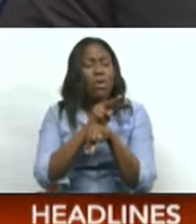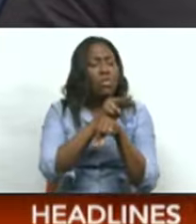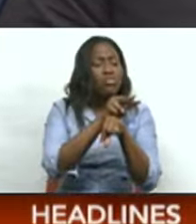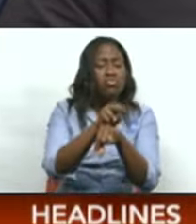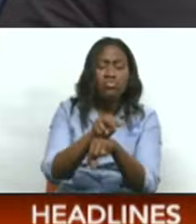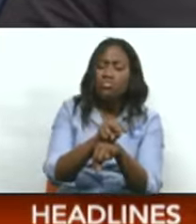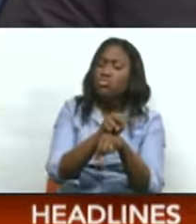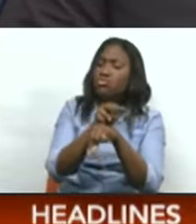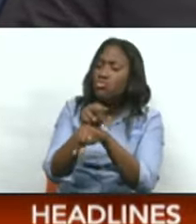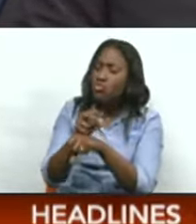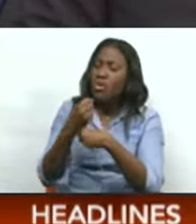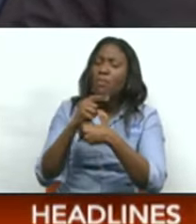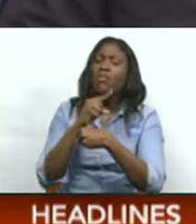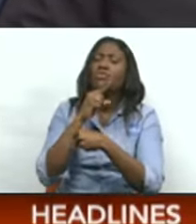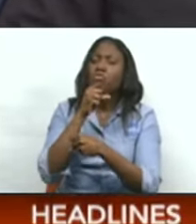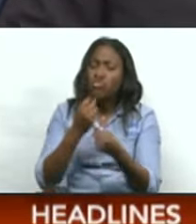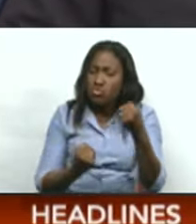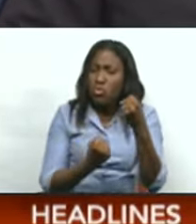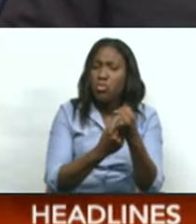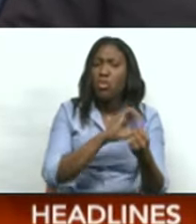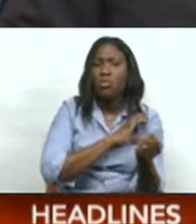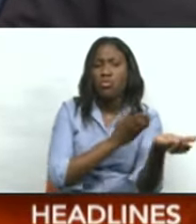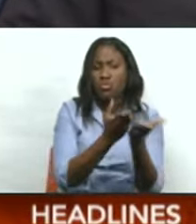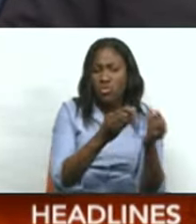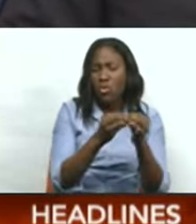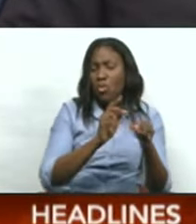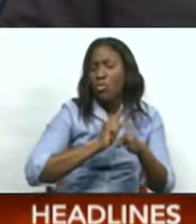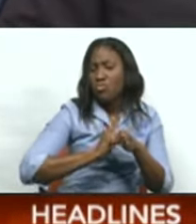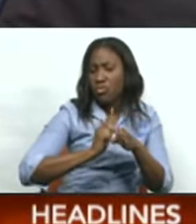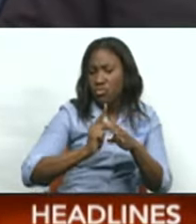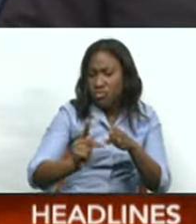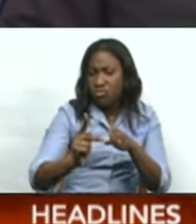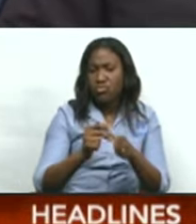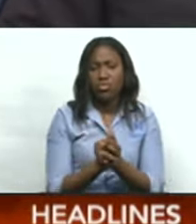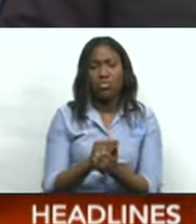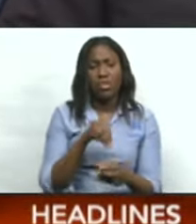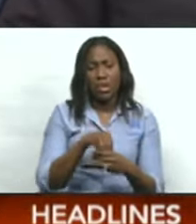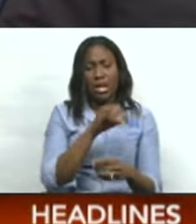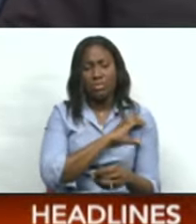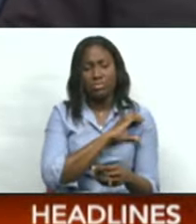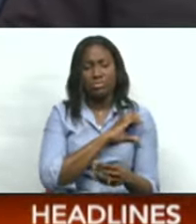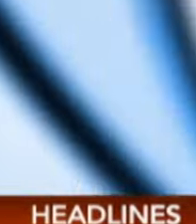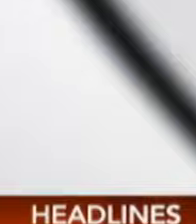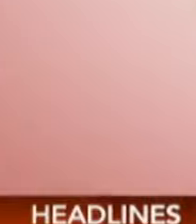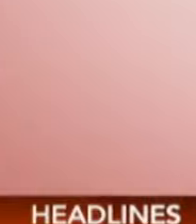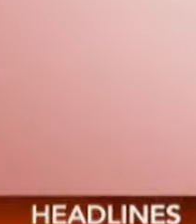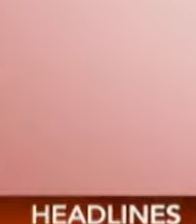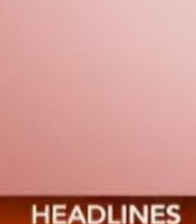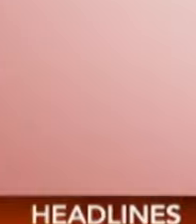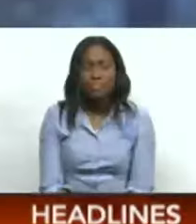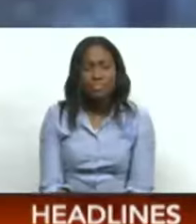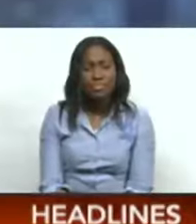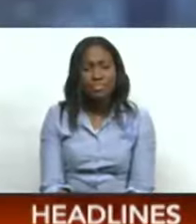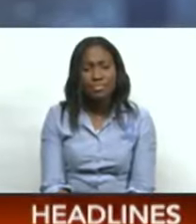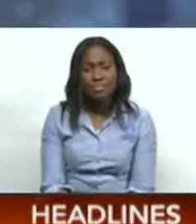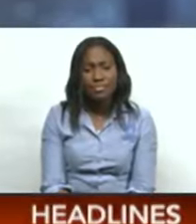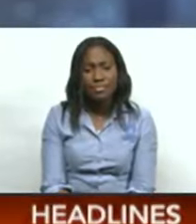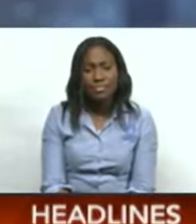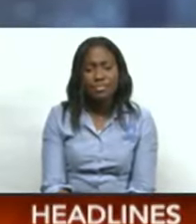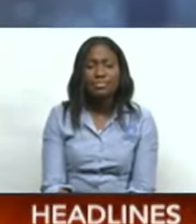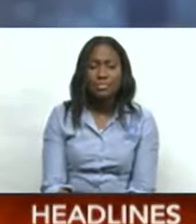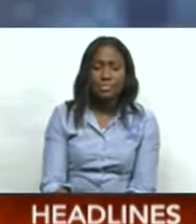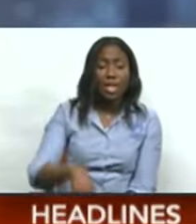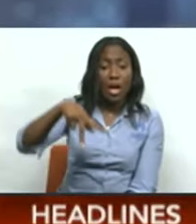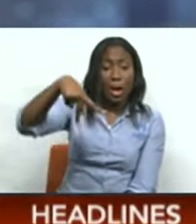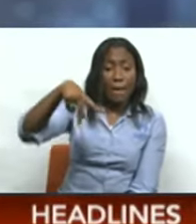to strengthen ethical, professional and integrity concerns within the TTPS. The Port of